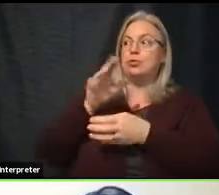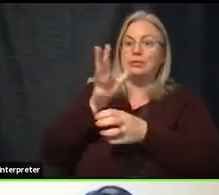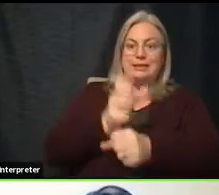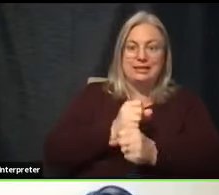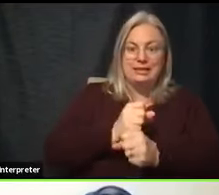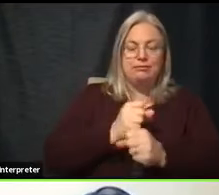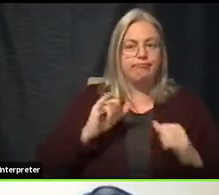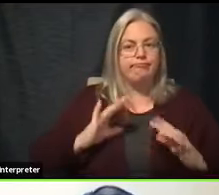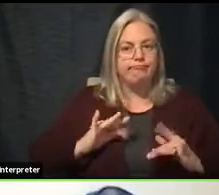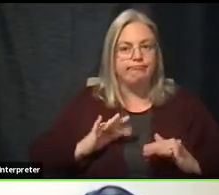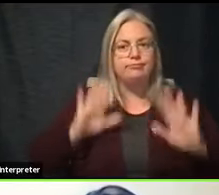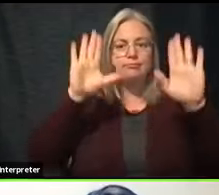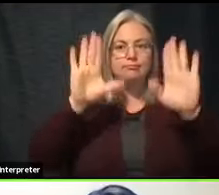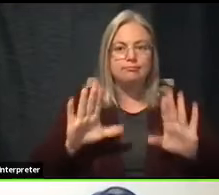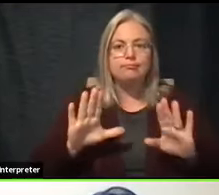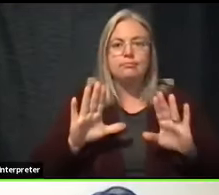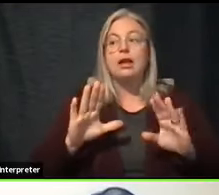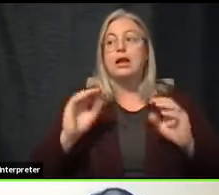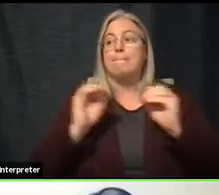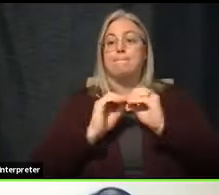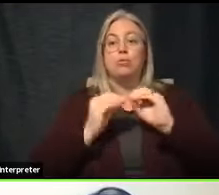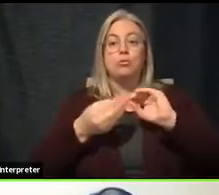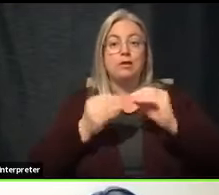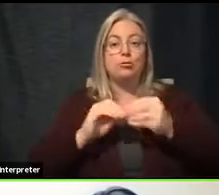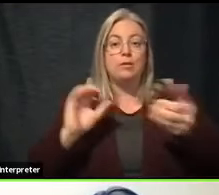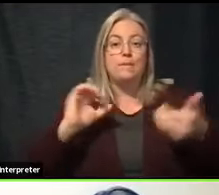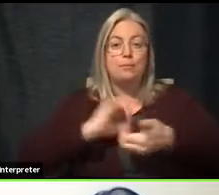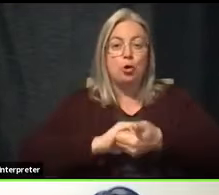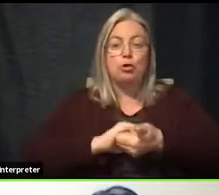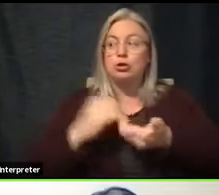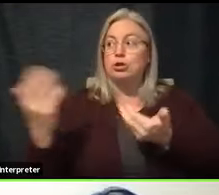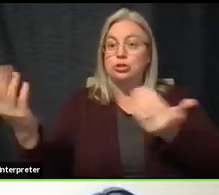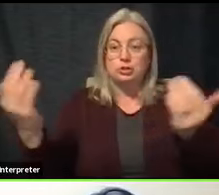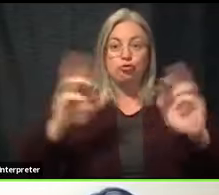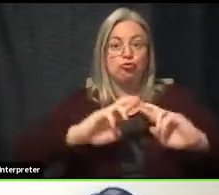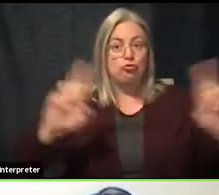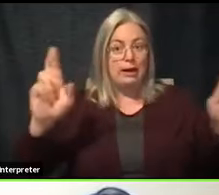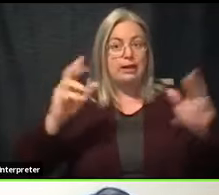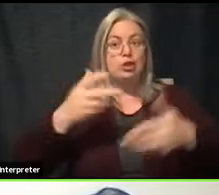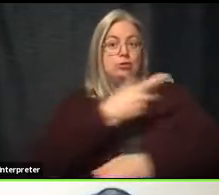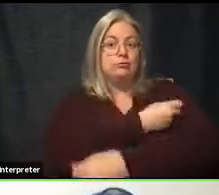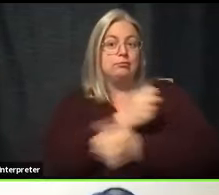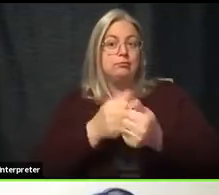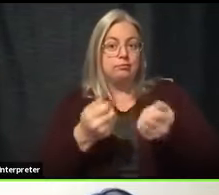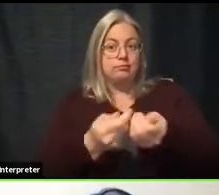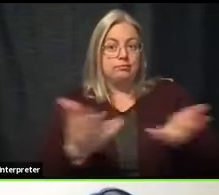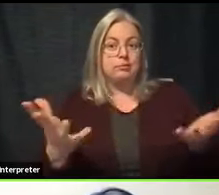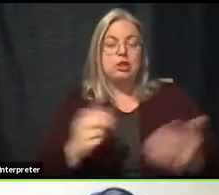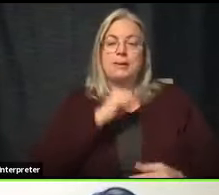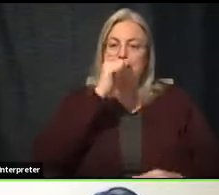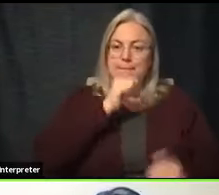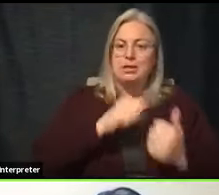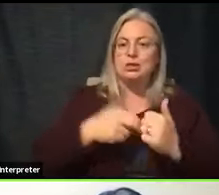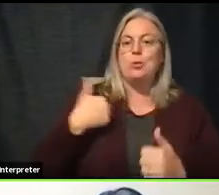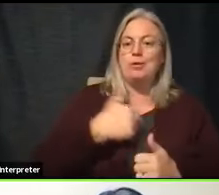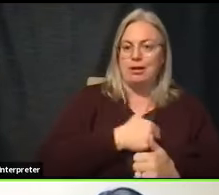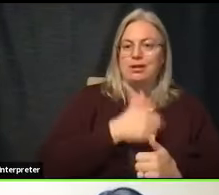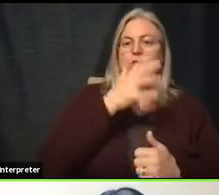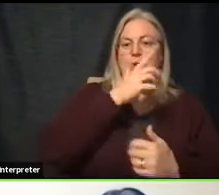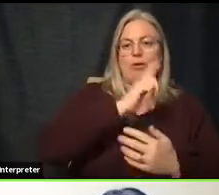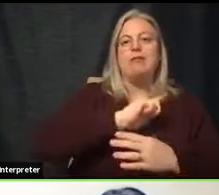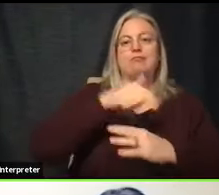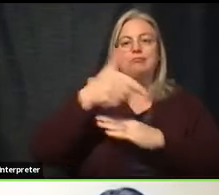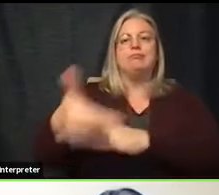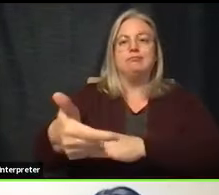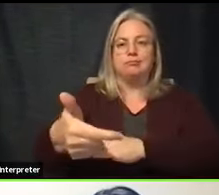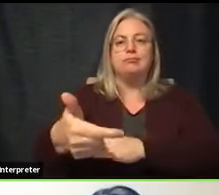excellent. The increase in partners, it's all heading in the right direction. So stay patient with us a little longer. We will get to you. And